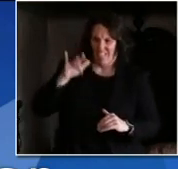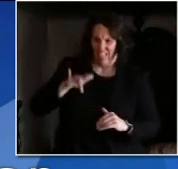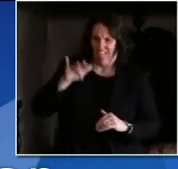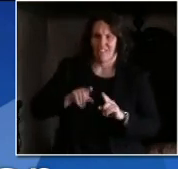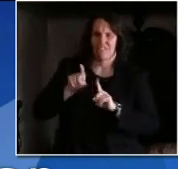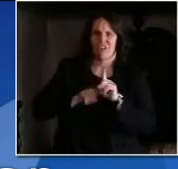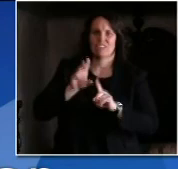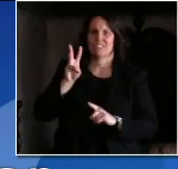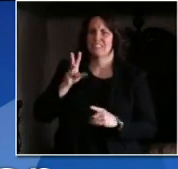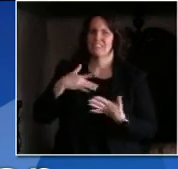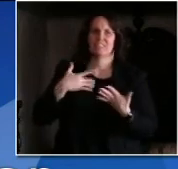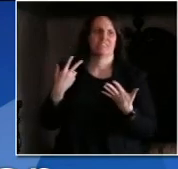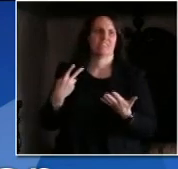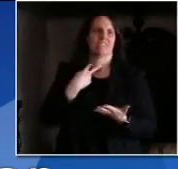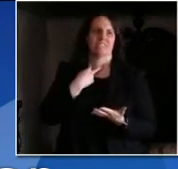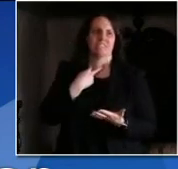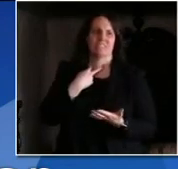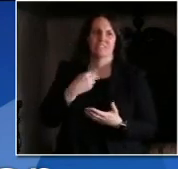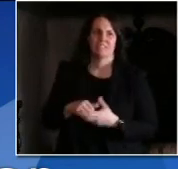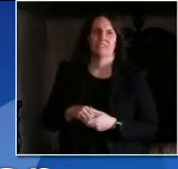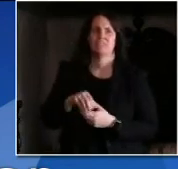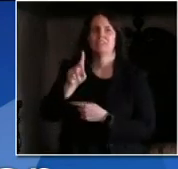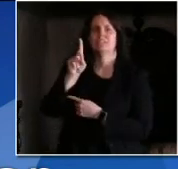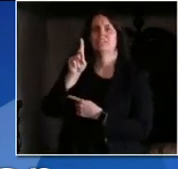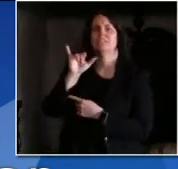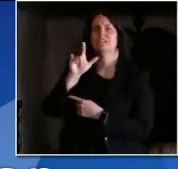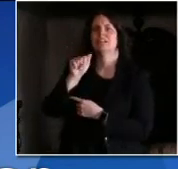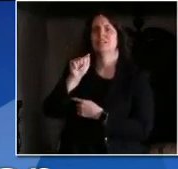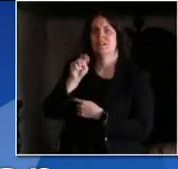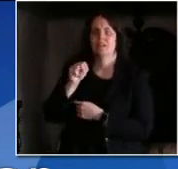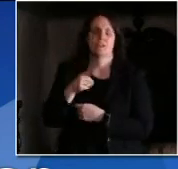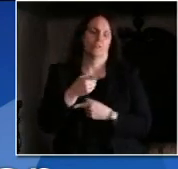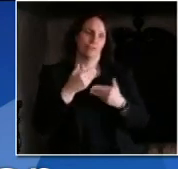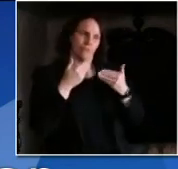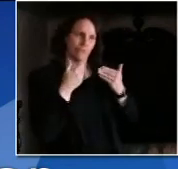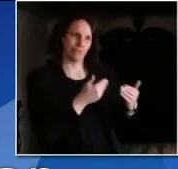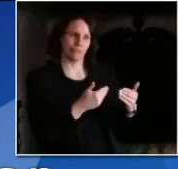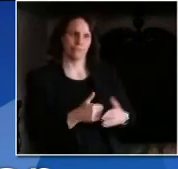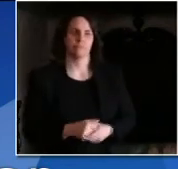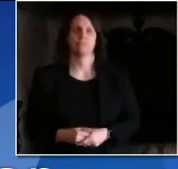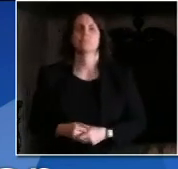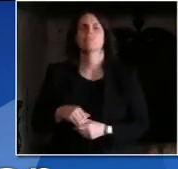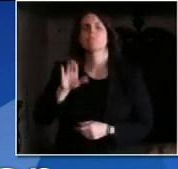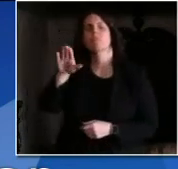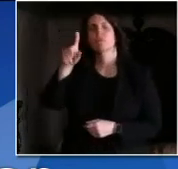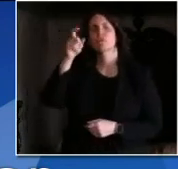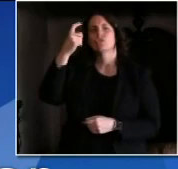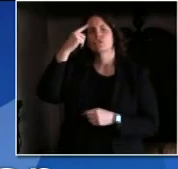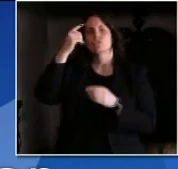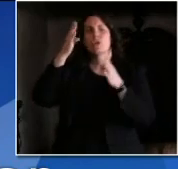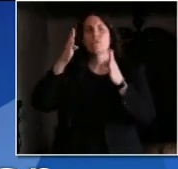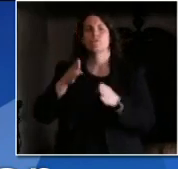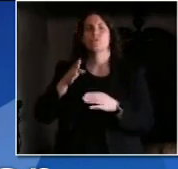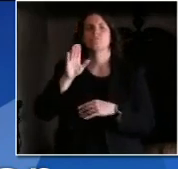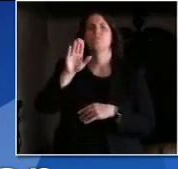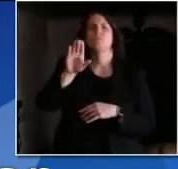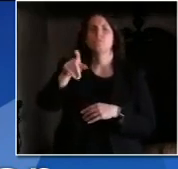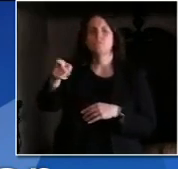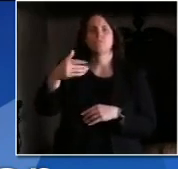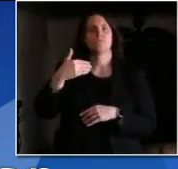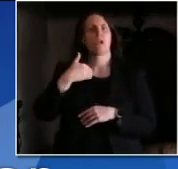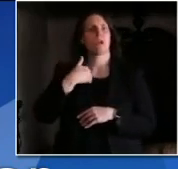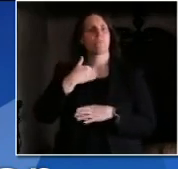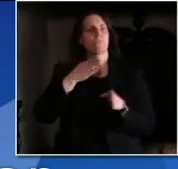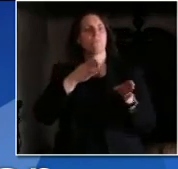then we'll we'll go to Eric Governor there's a rally planned on April 24th from citizens urging the